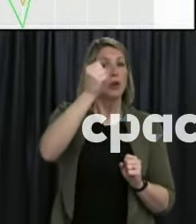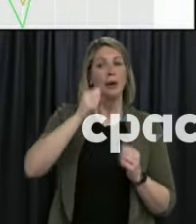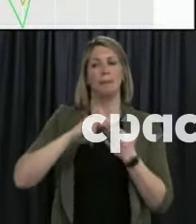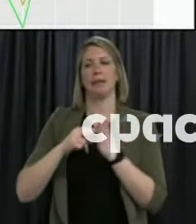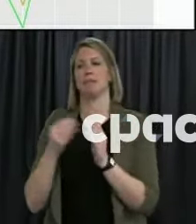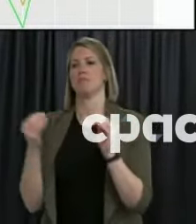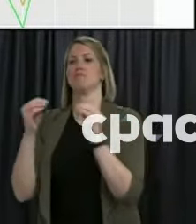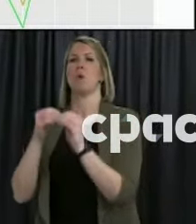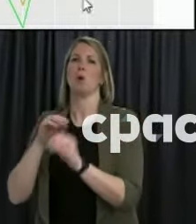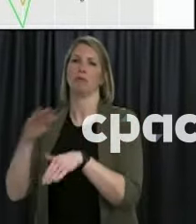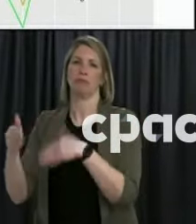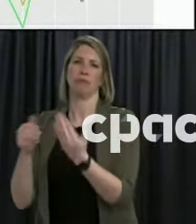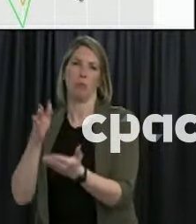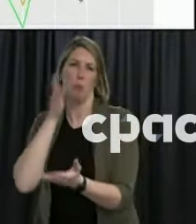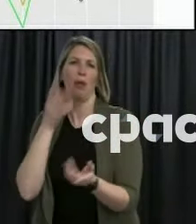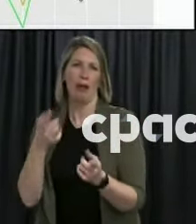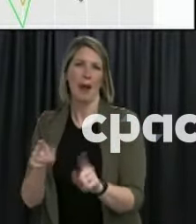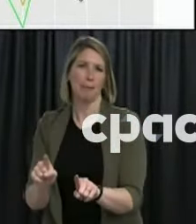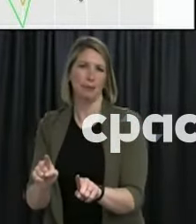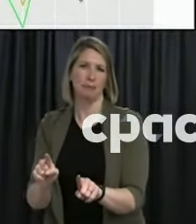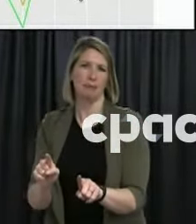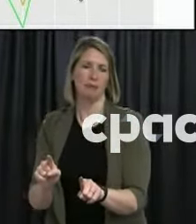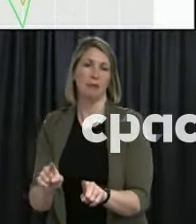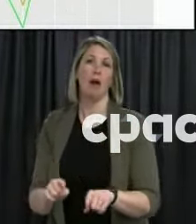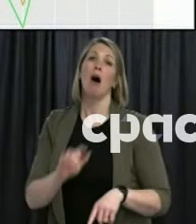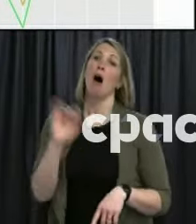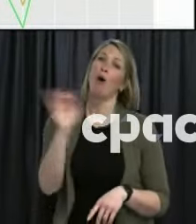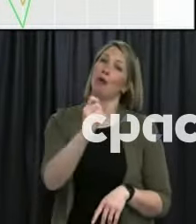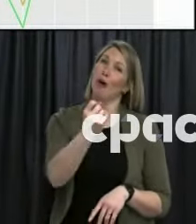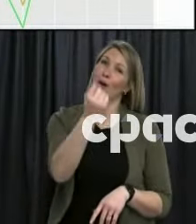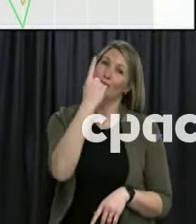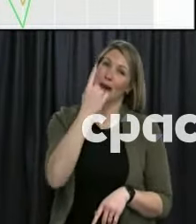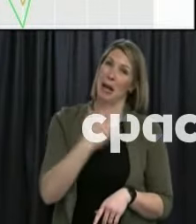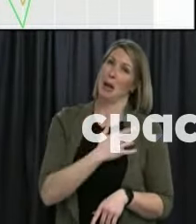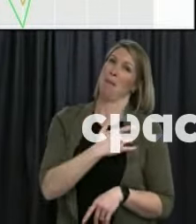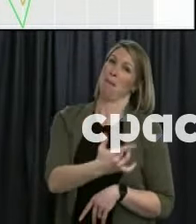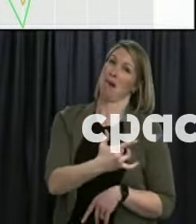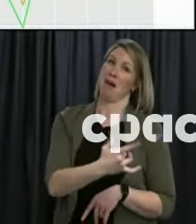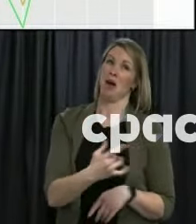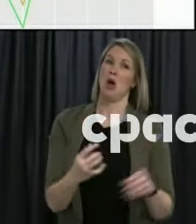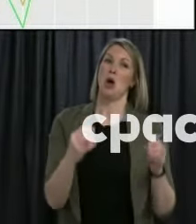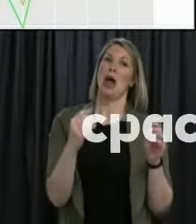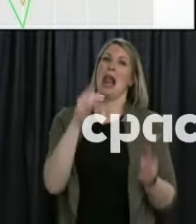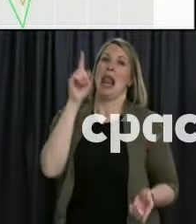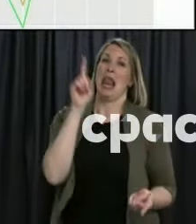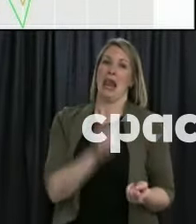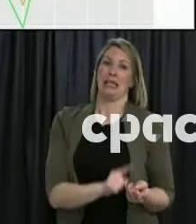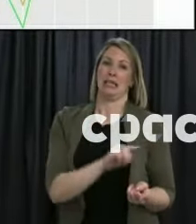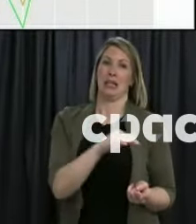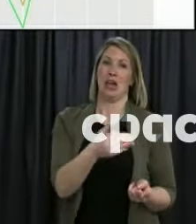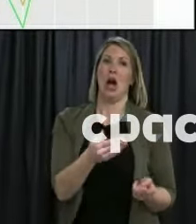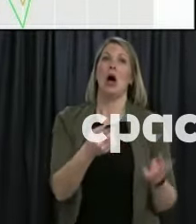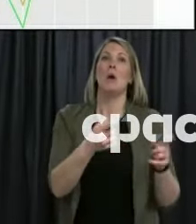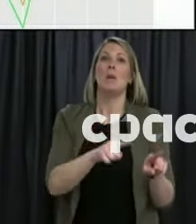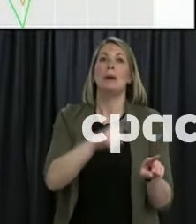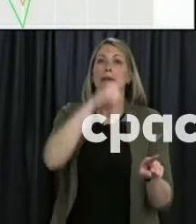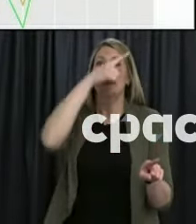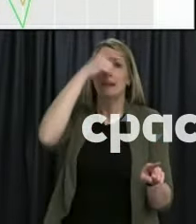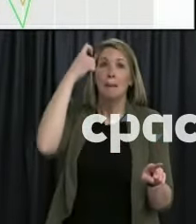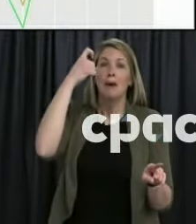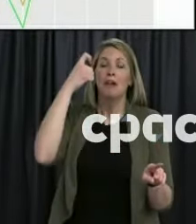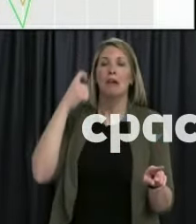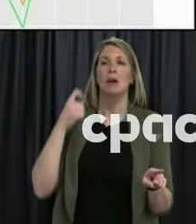you have to appreciate that there is less deaths in the summertime and more deaths in the winter are likely due to the flu season.